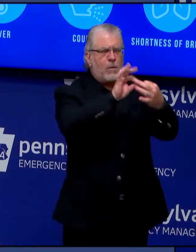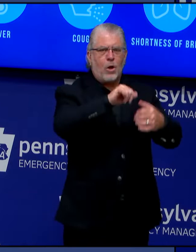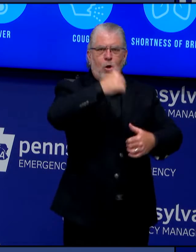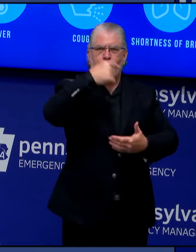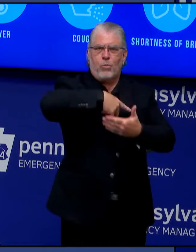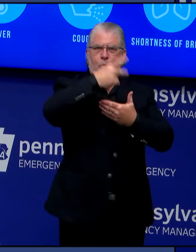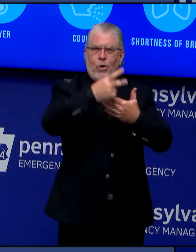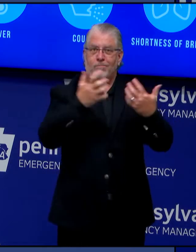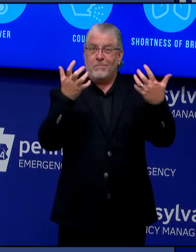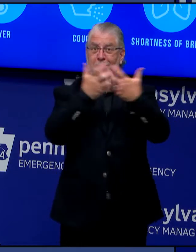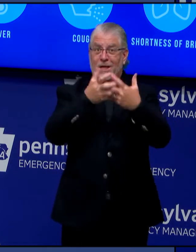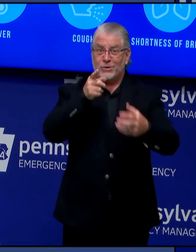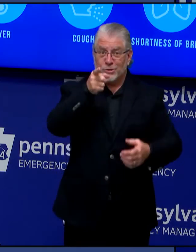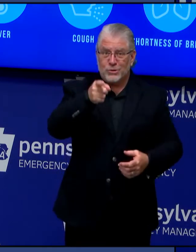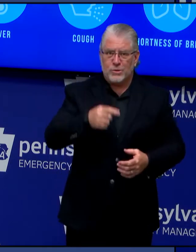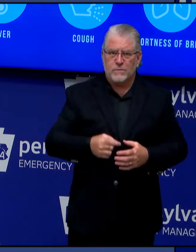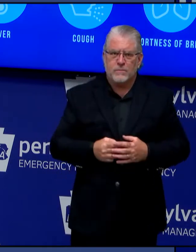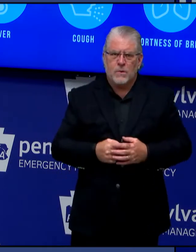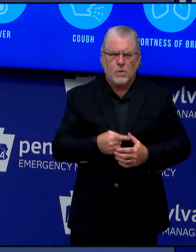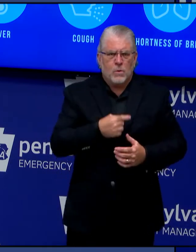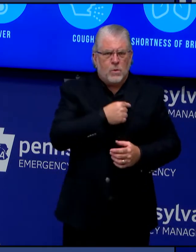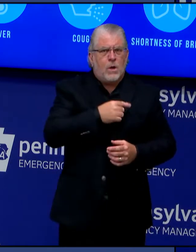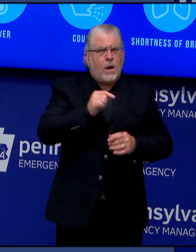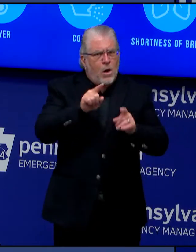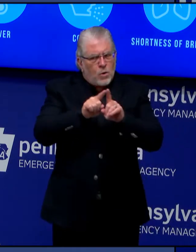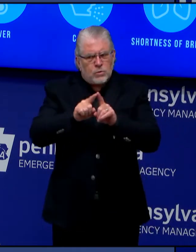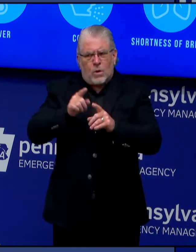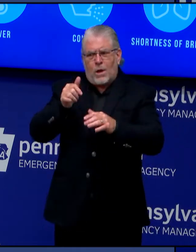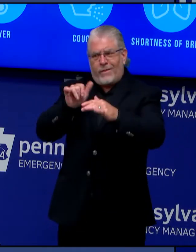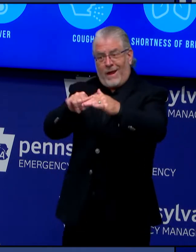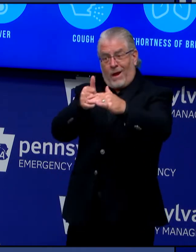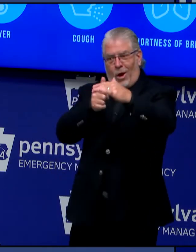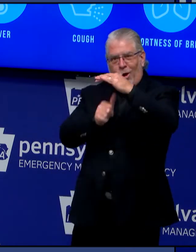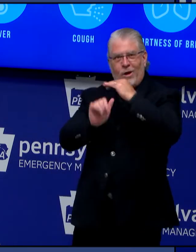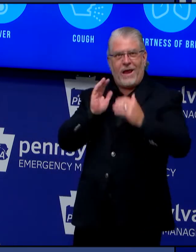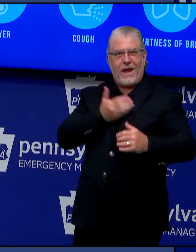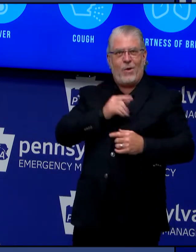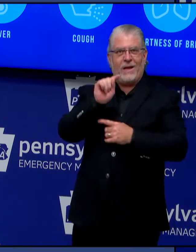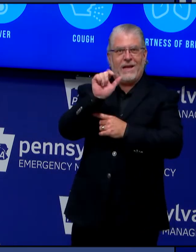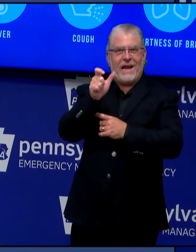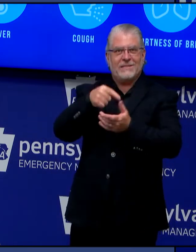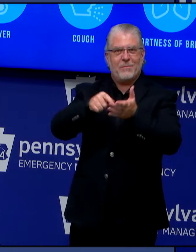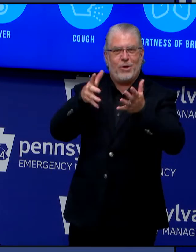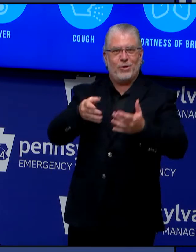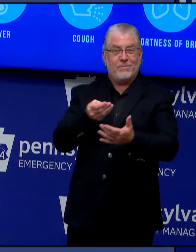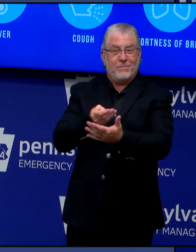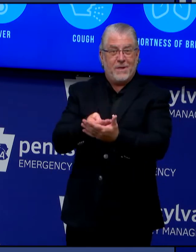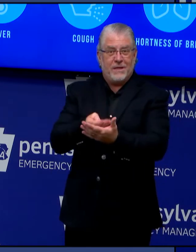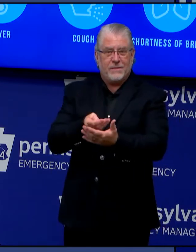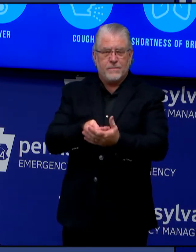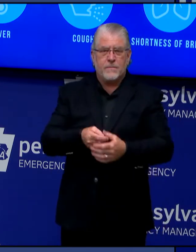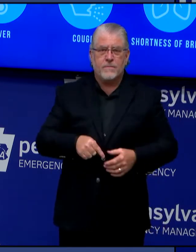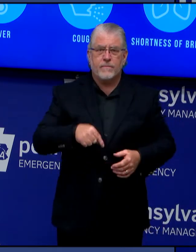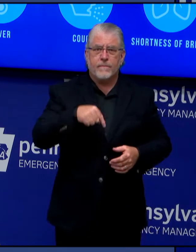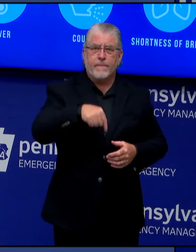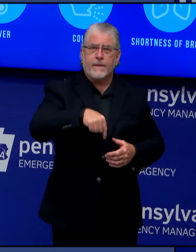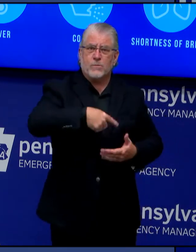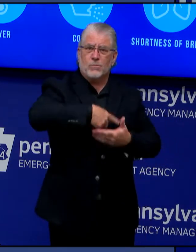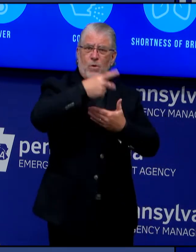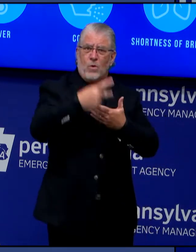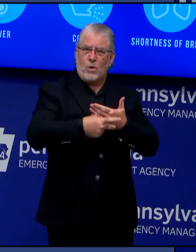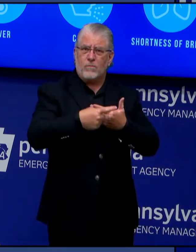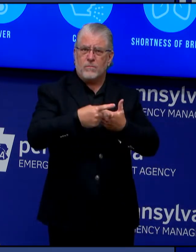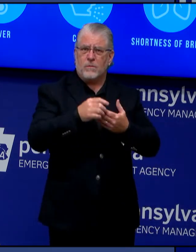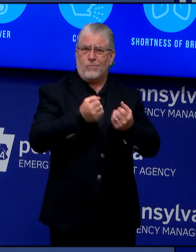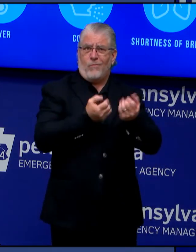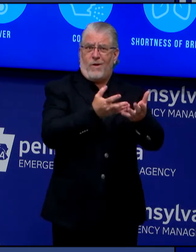I'm going to talk first about four programs that DHS always administers to Pennsylvanians in need of a helping hand. Then I'm going